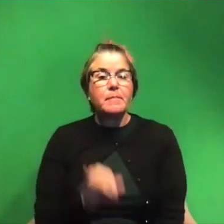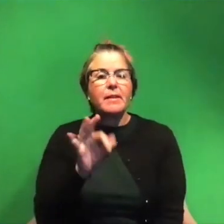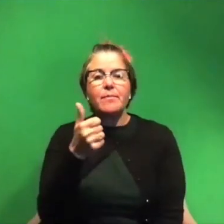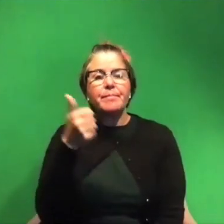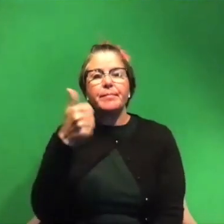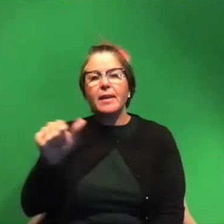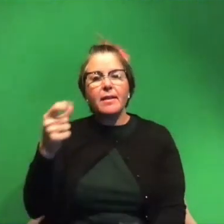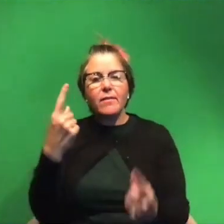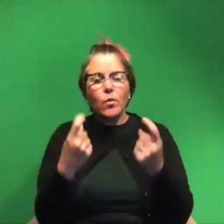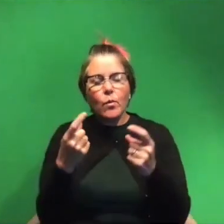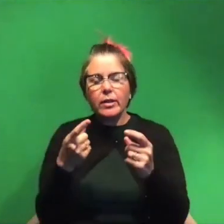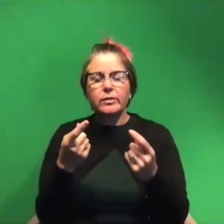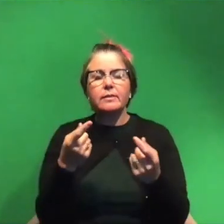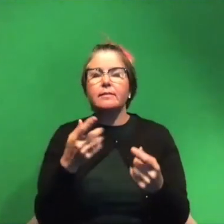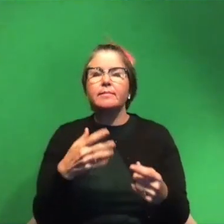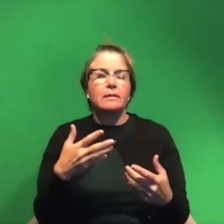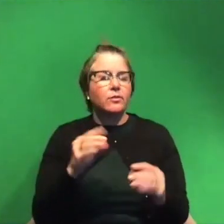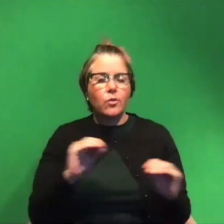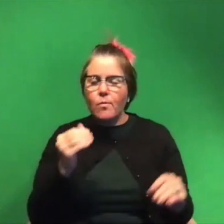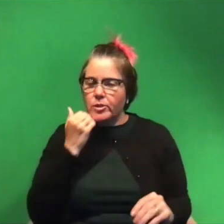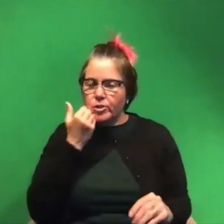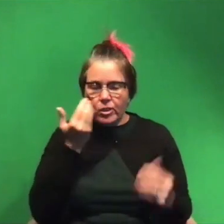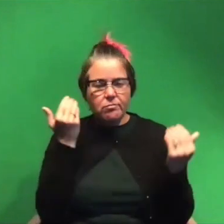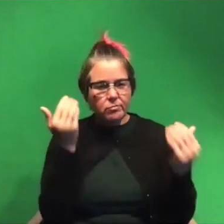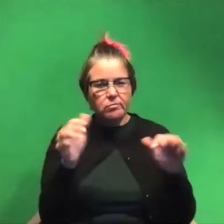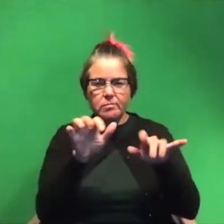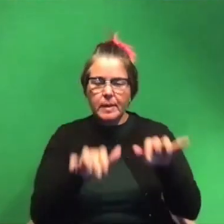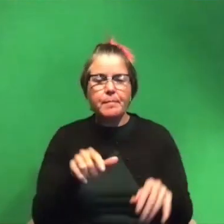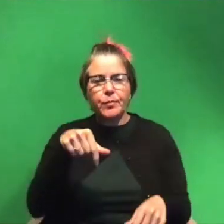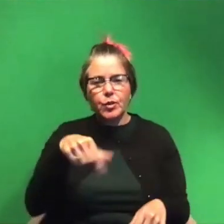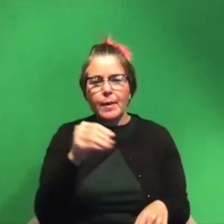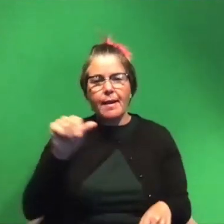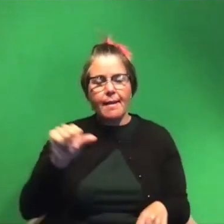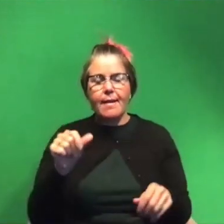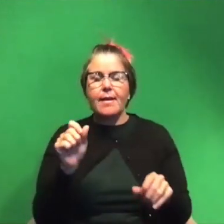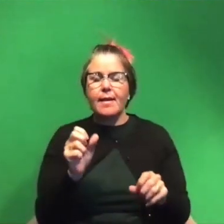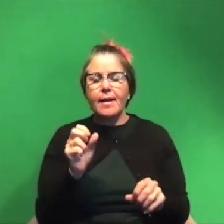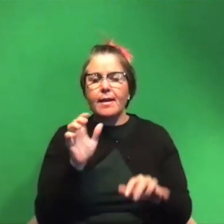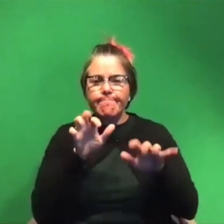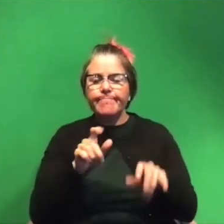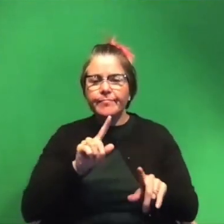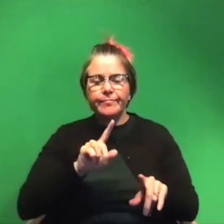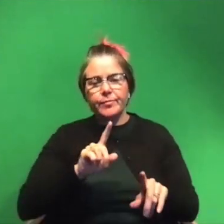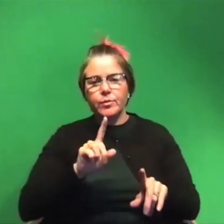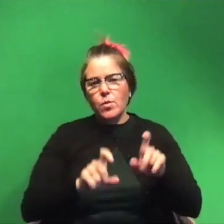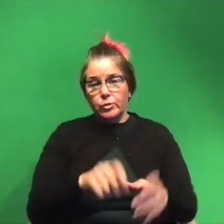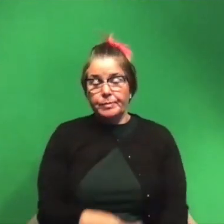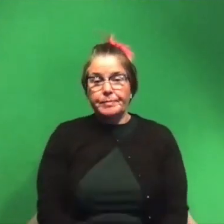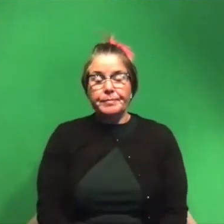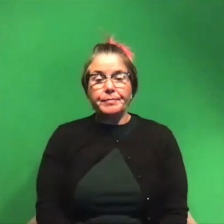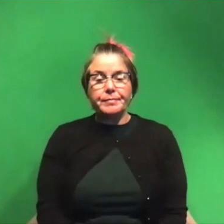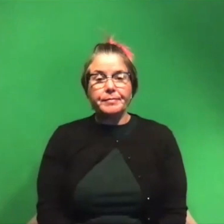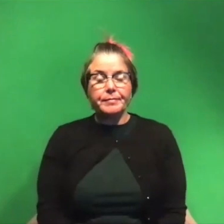questions throughout please don't be shy that's what we're here for um go to the q a and submit your questions and um we'll ask them